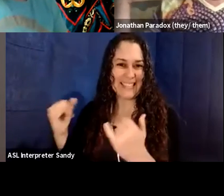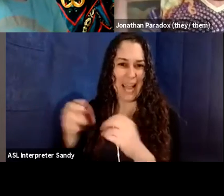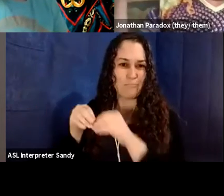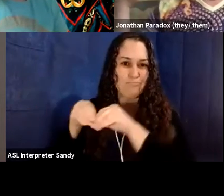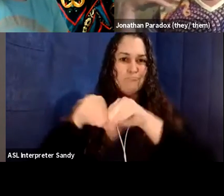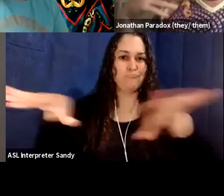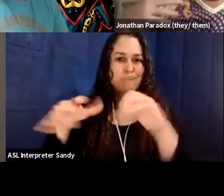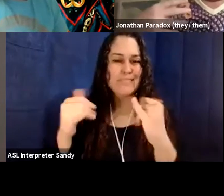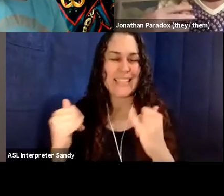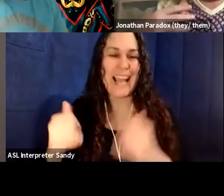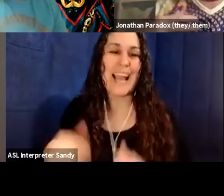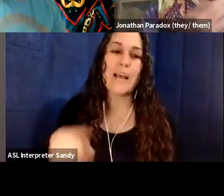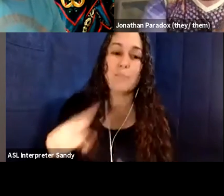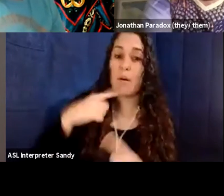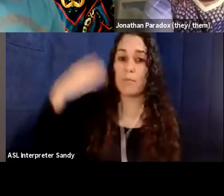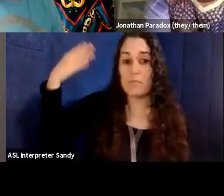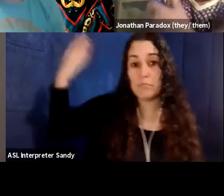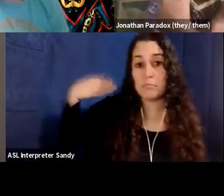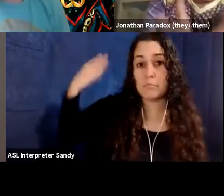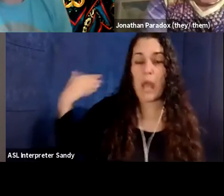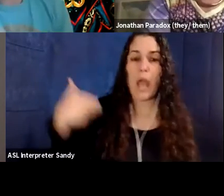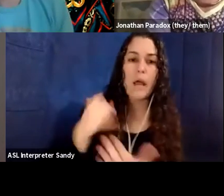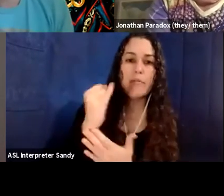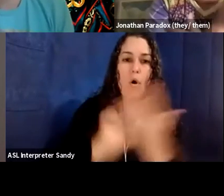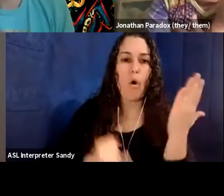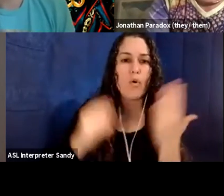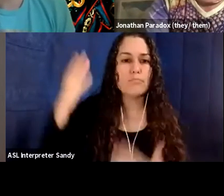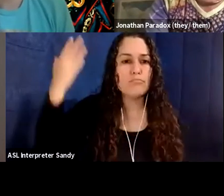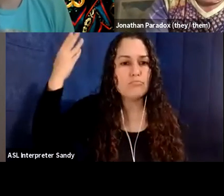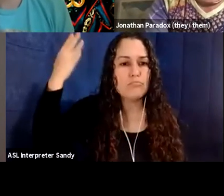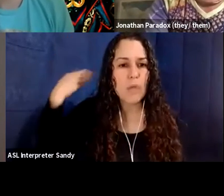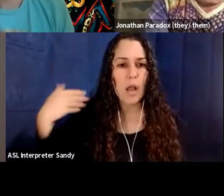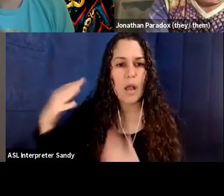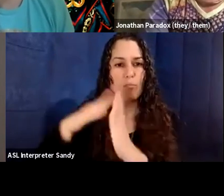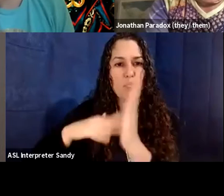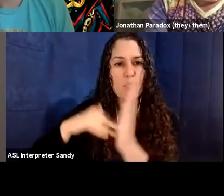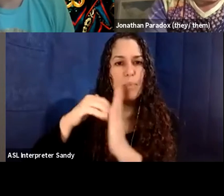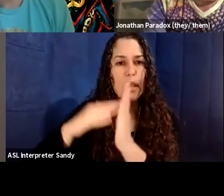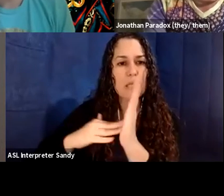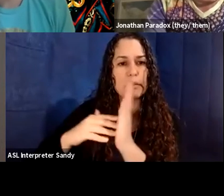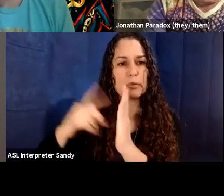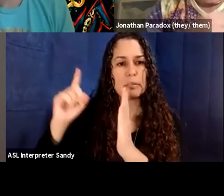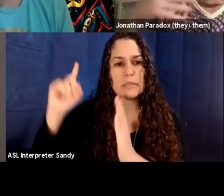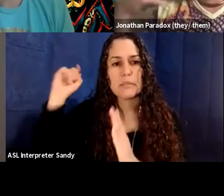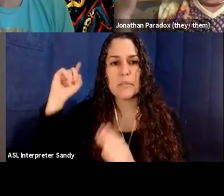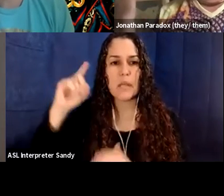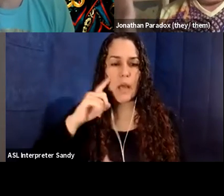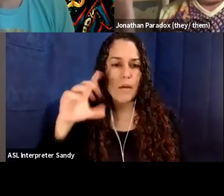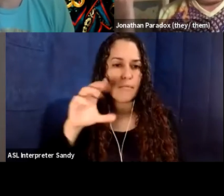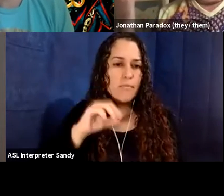some, some artwork, got it. There's a, uh, nice painting of, of some, uh, Shasta daisies.